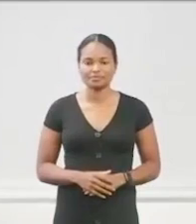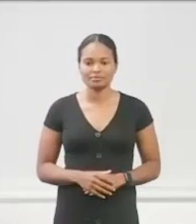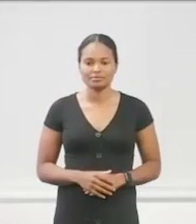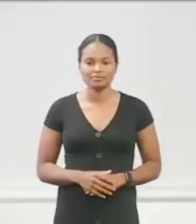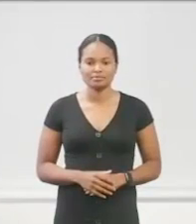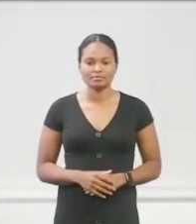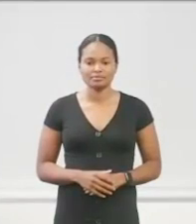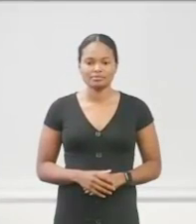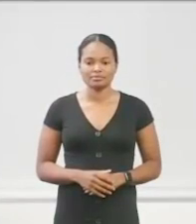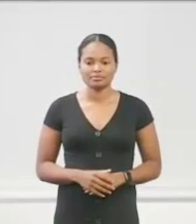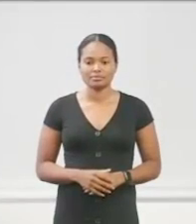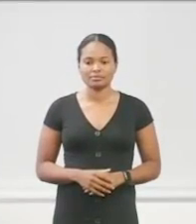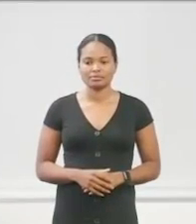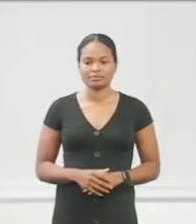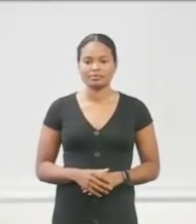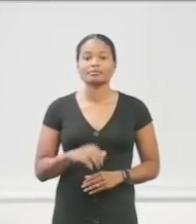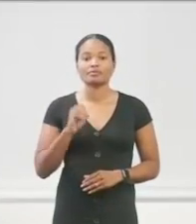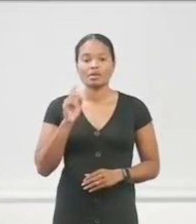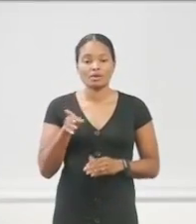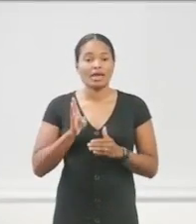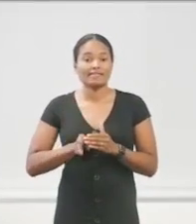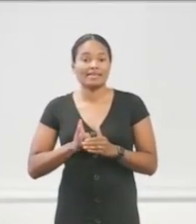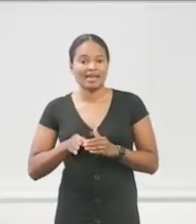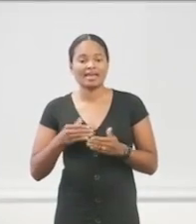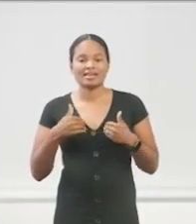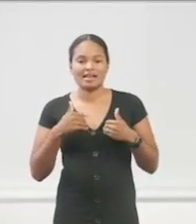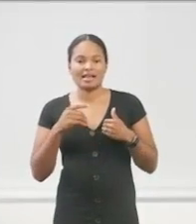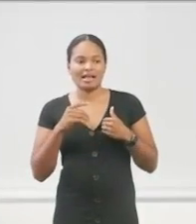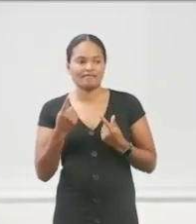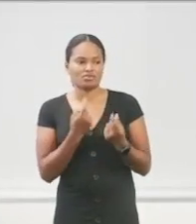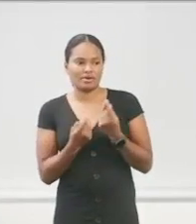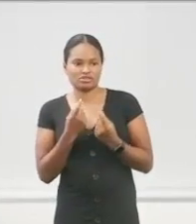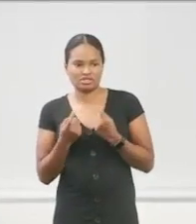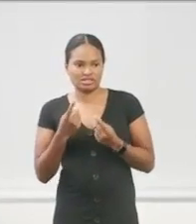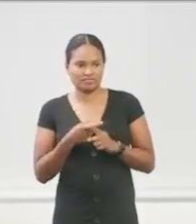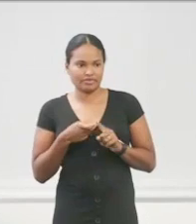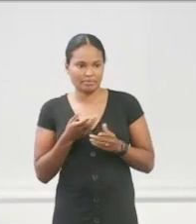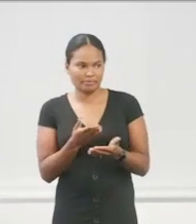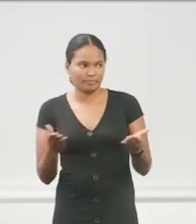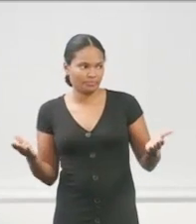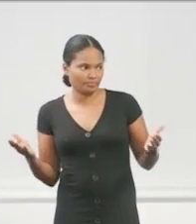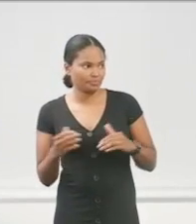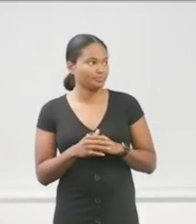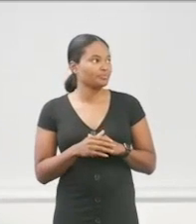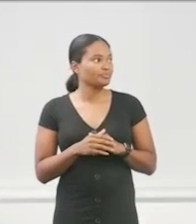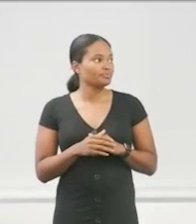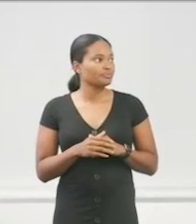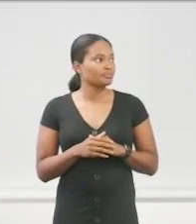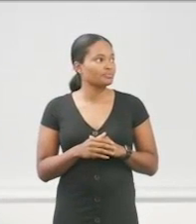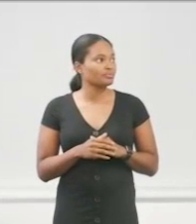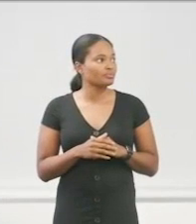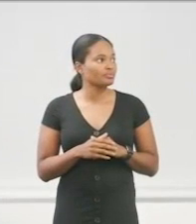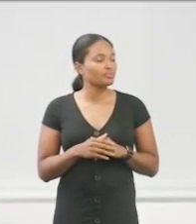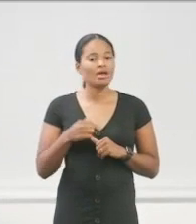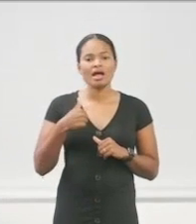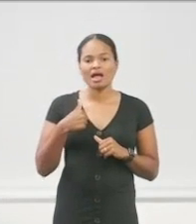We'll have questions at the end after Bruce and John Scott's presentation. One of the things I'd like you to know, I've